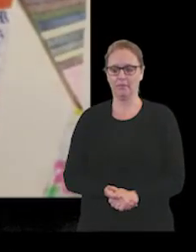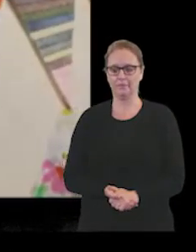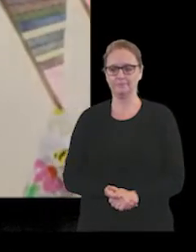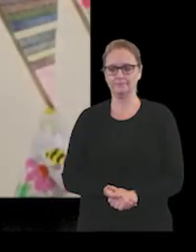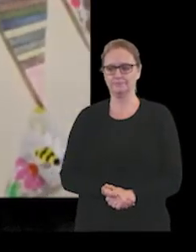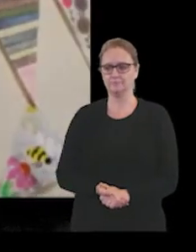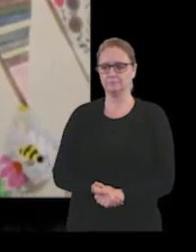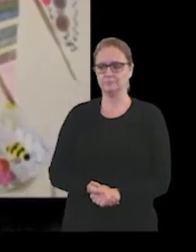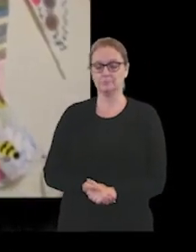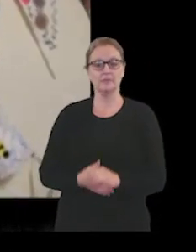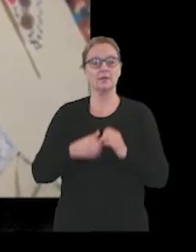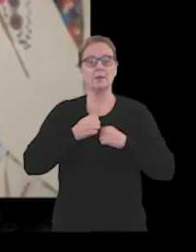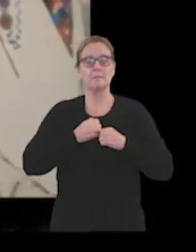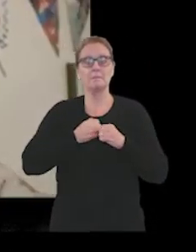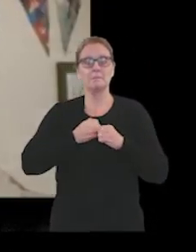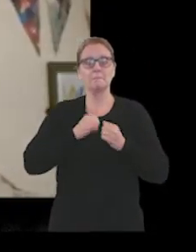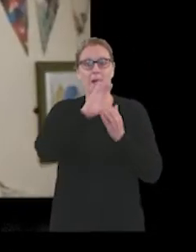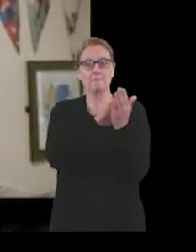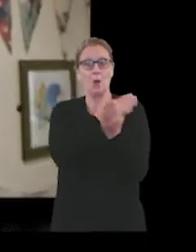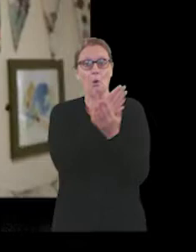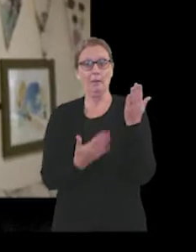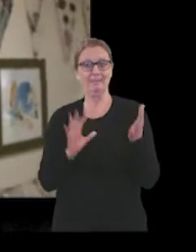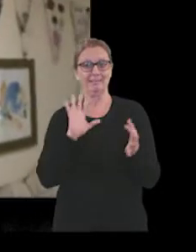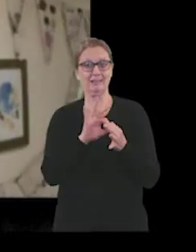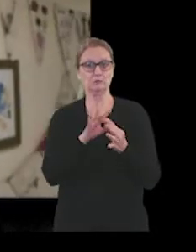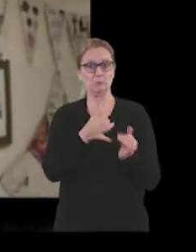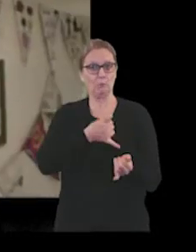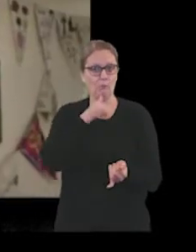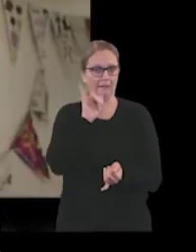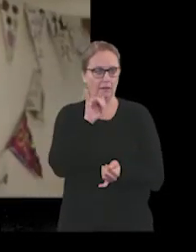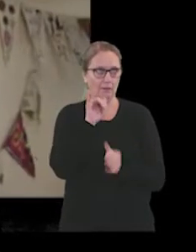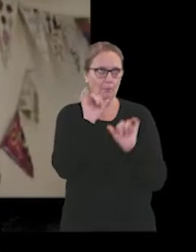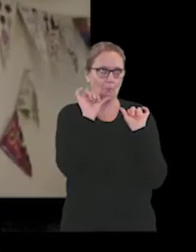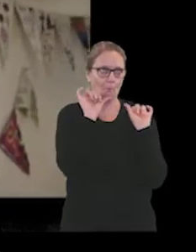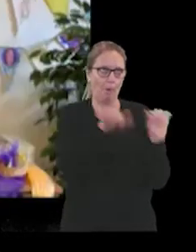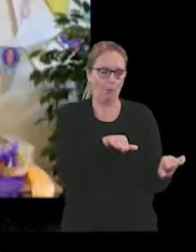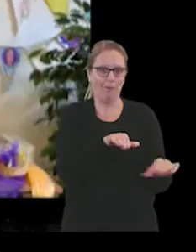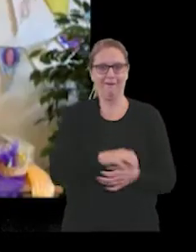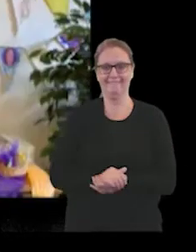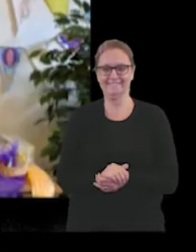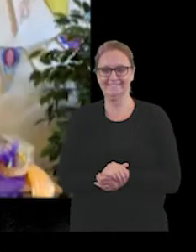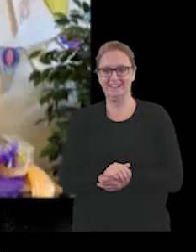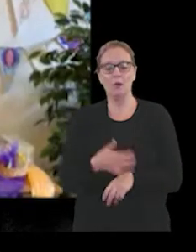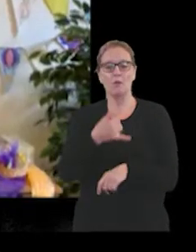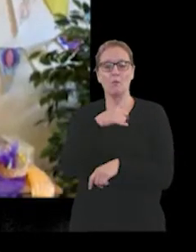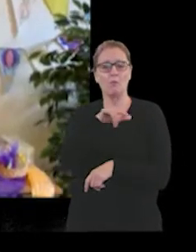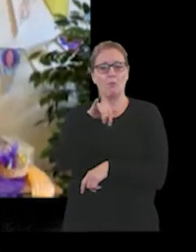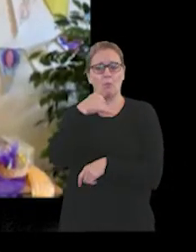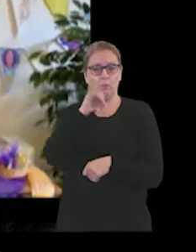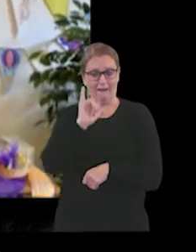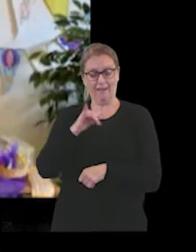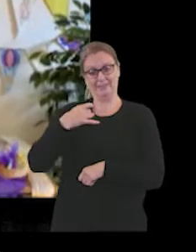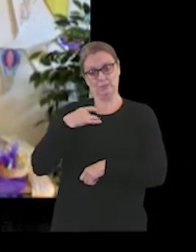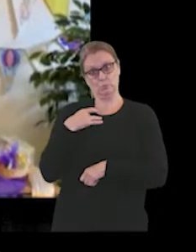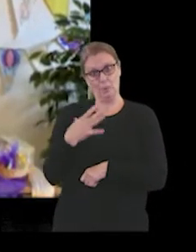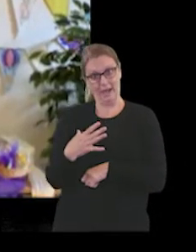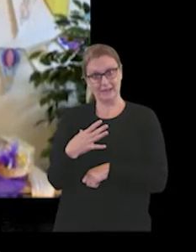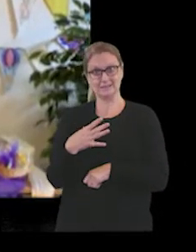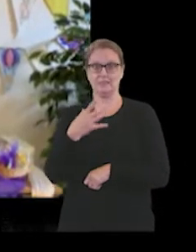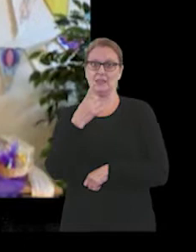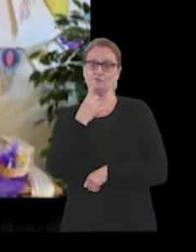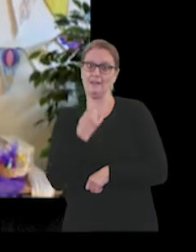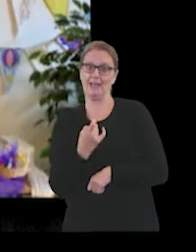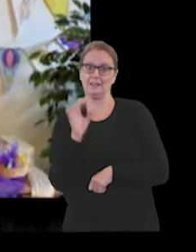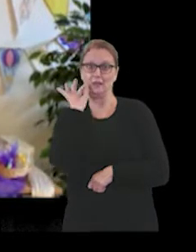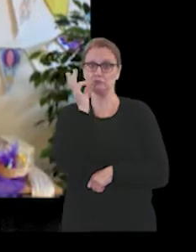My poem is about wine. I love wine. Wine. There's white, there's red, there's